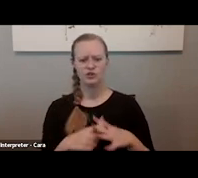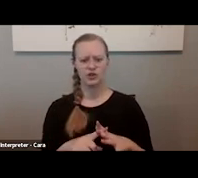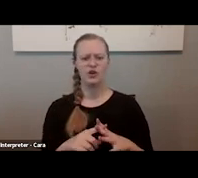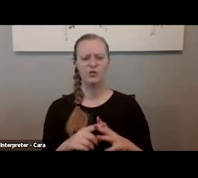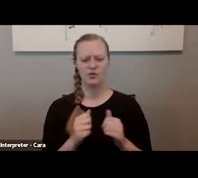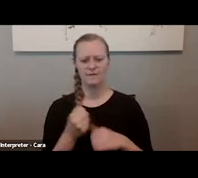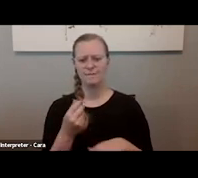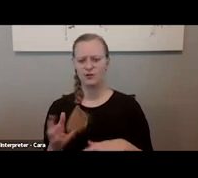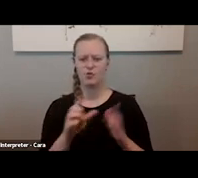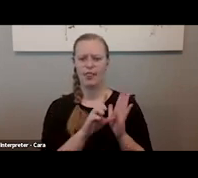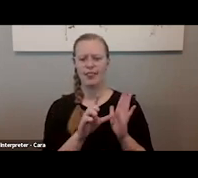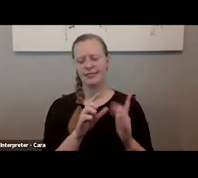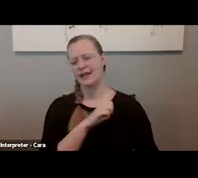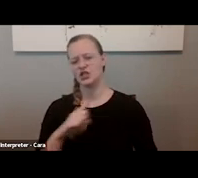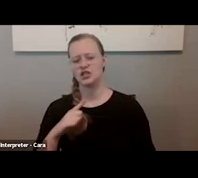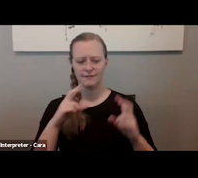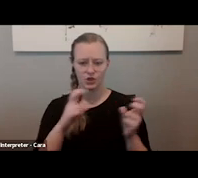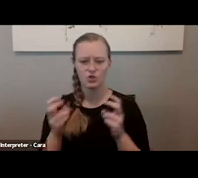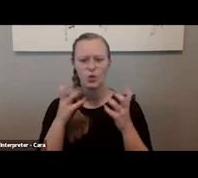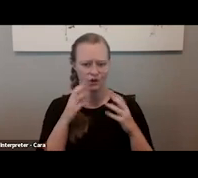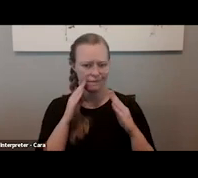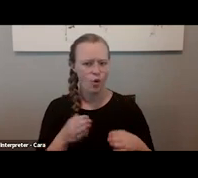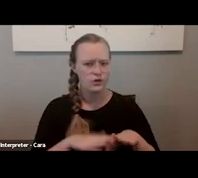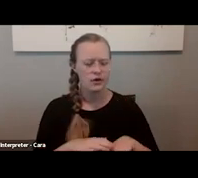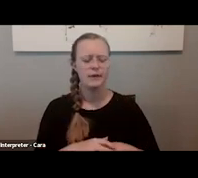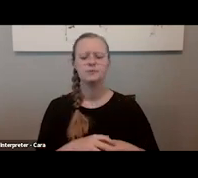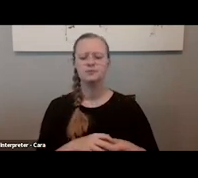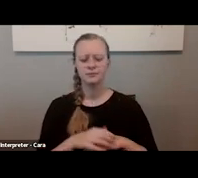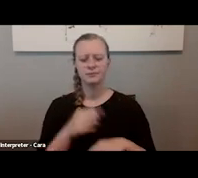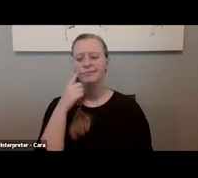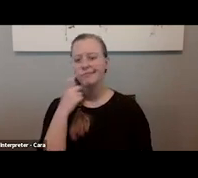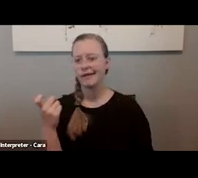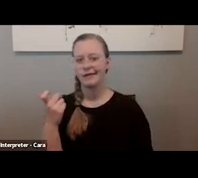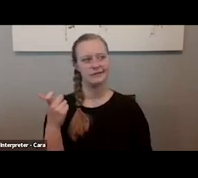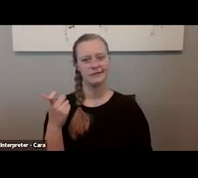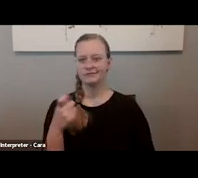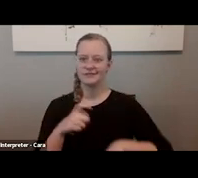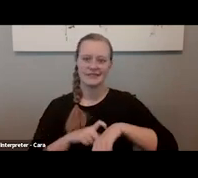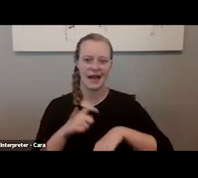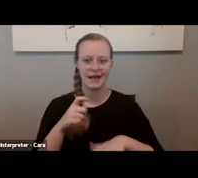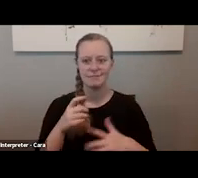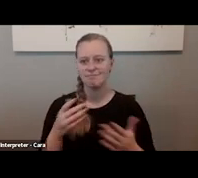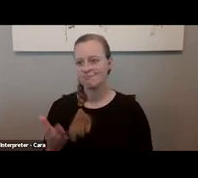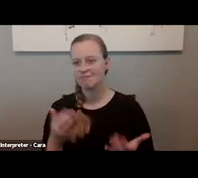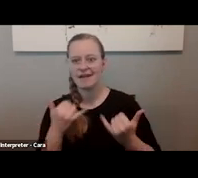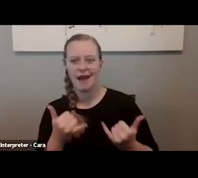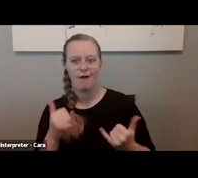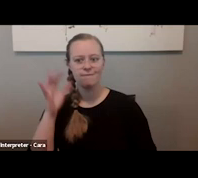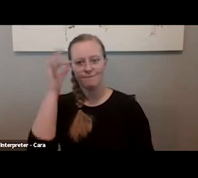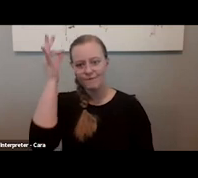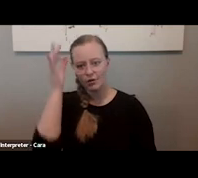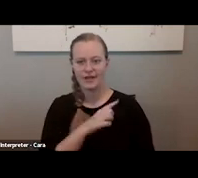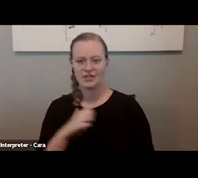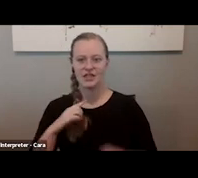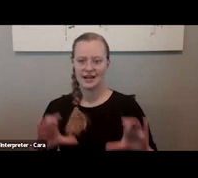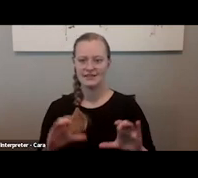you to focus in on now because of the period that we are in federal legislative activity. It's